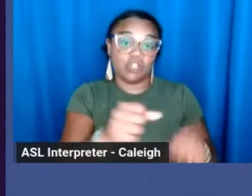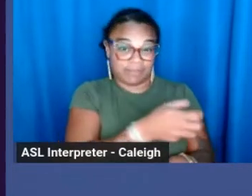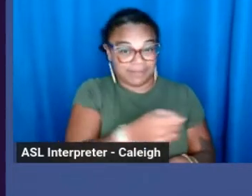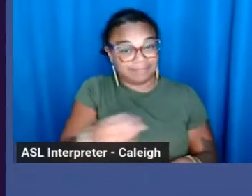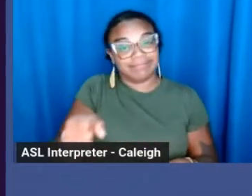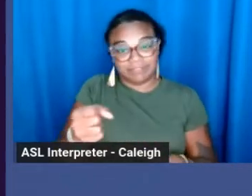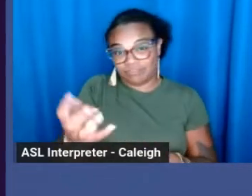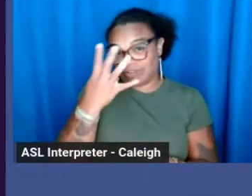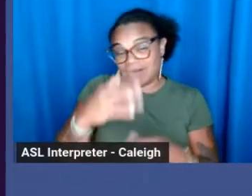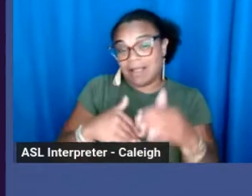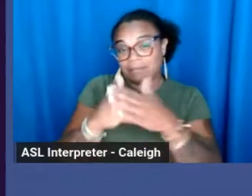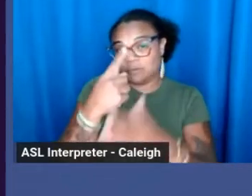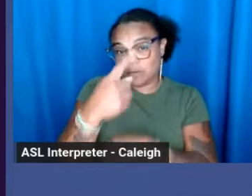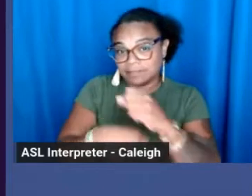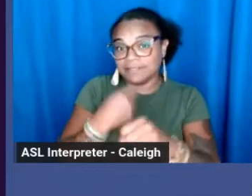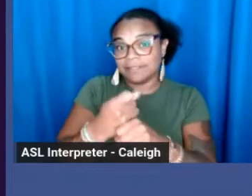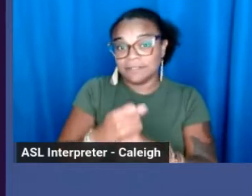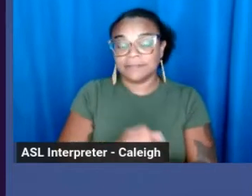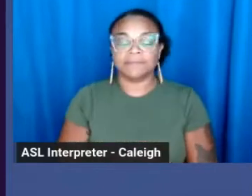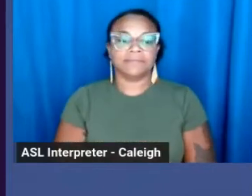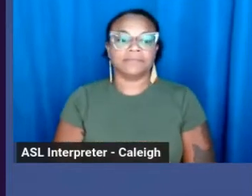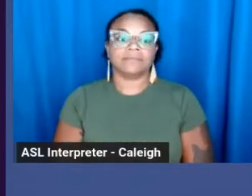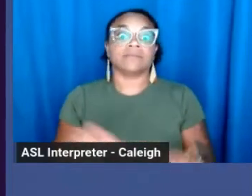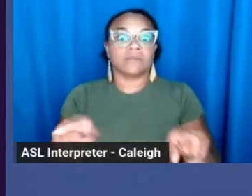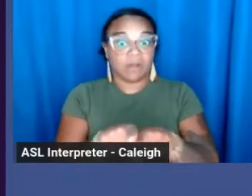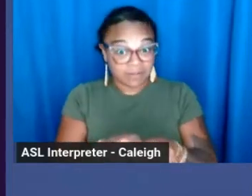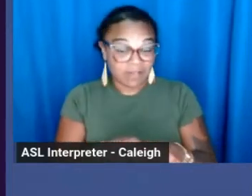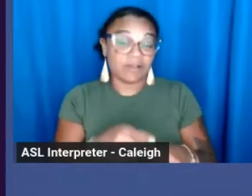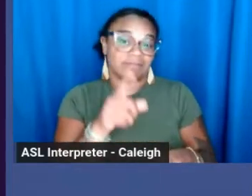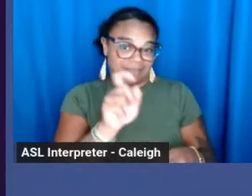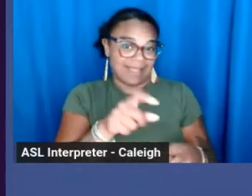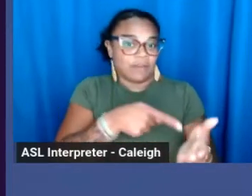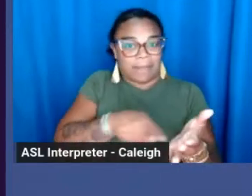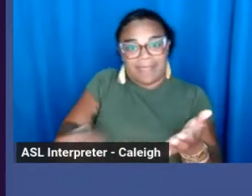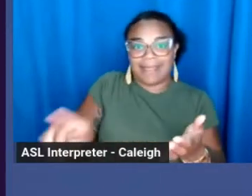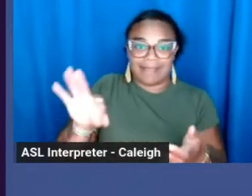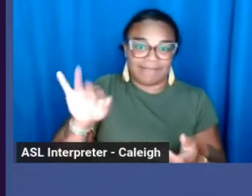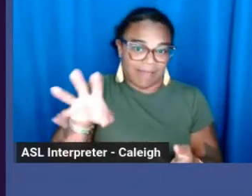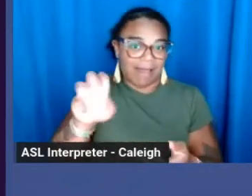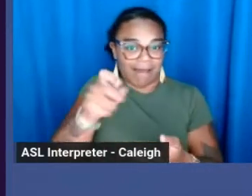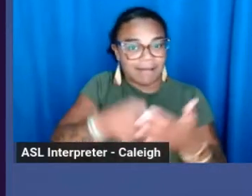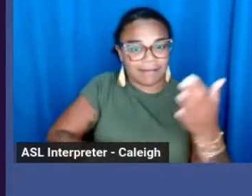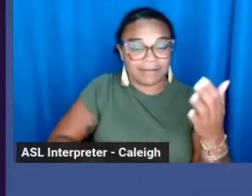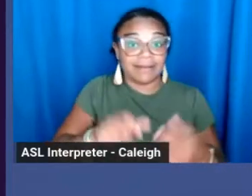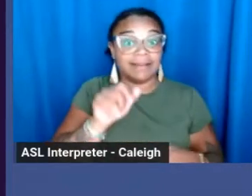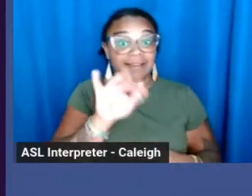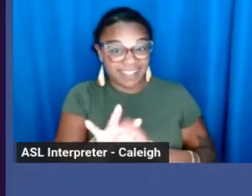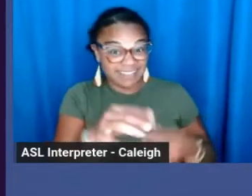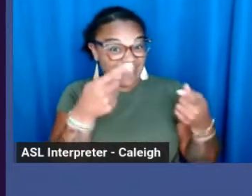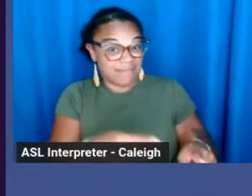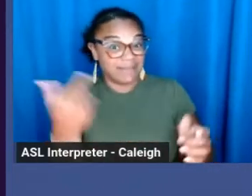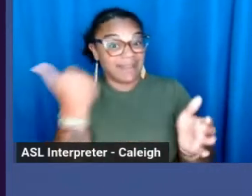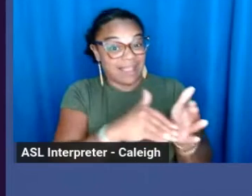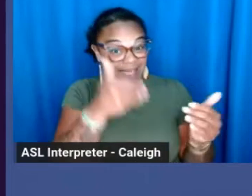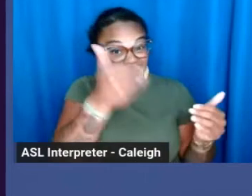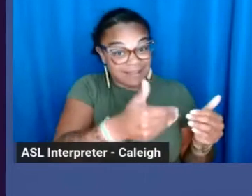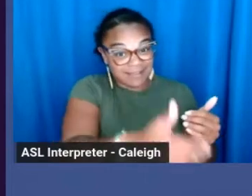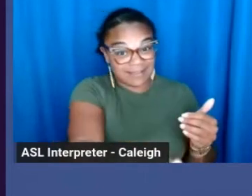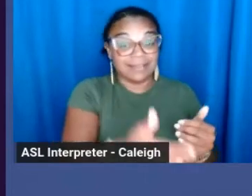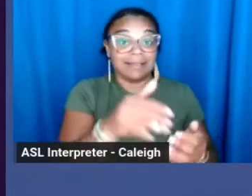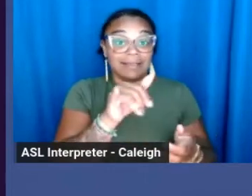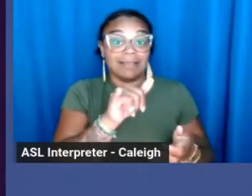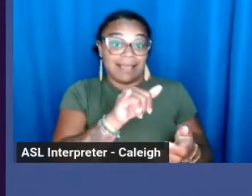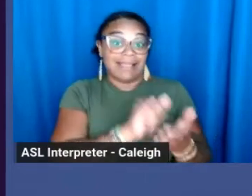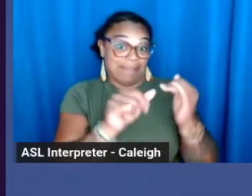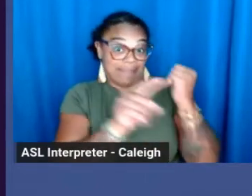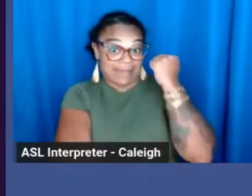in jail and also a fine. And if you keep getting convicted of prostitution, those penalties will